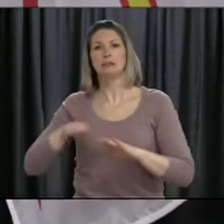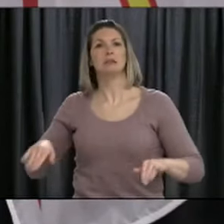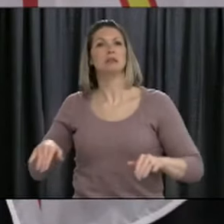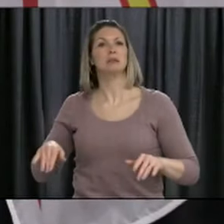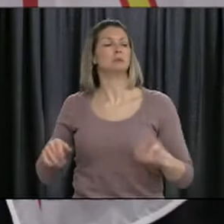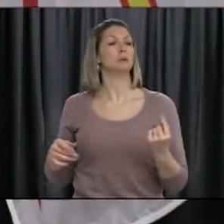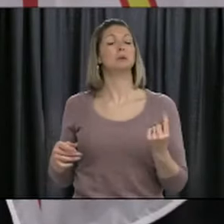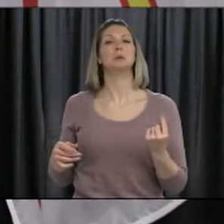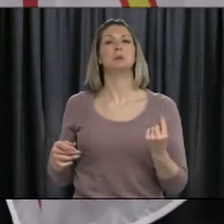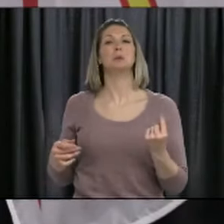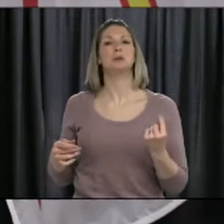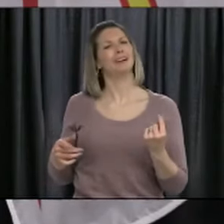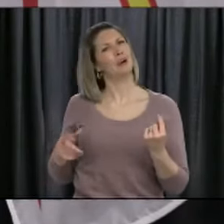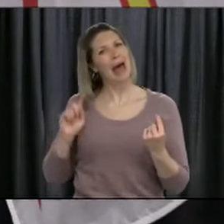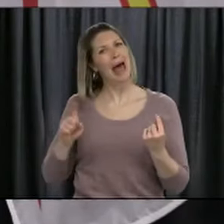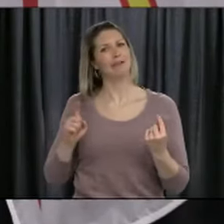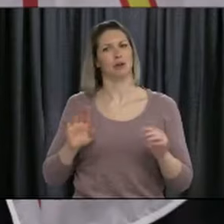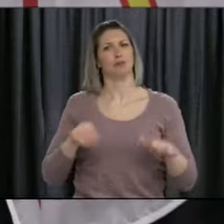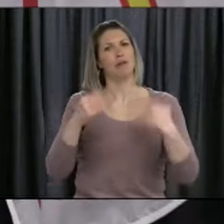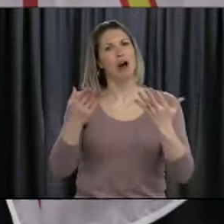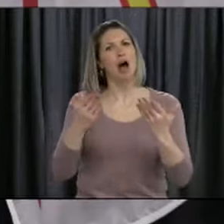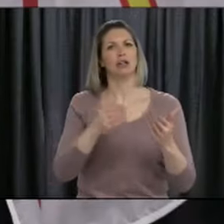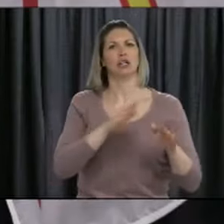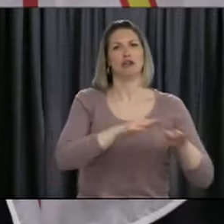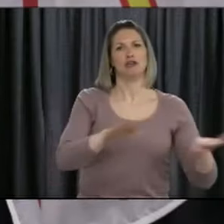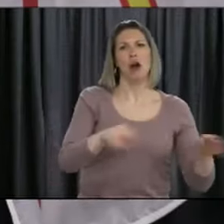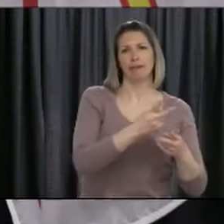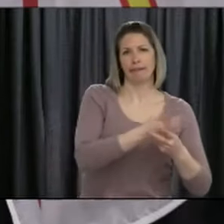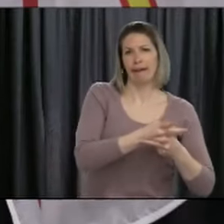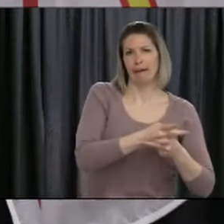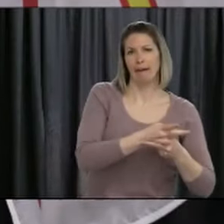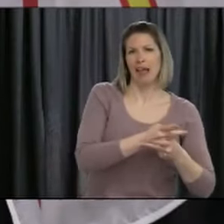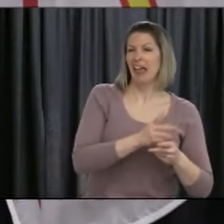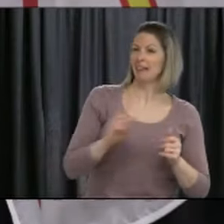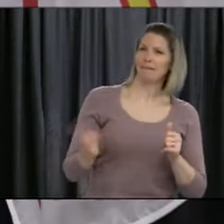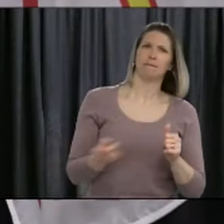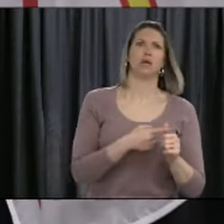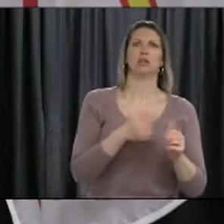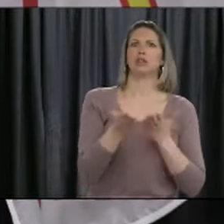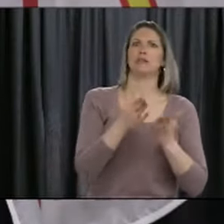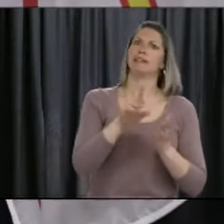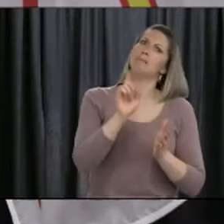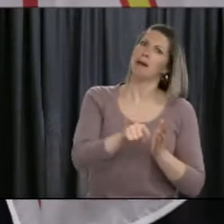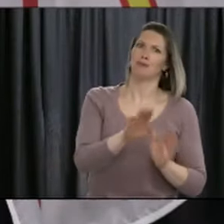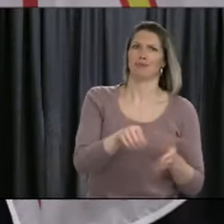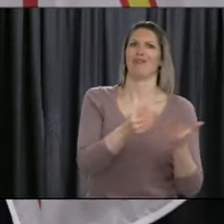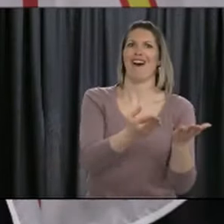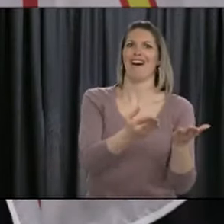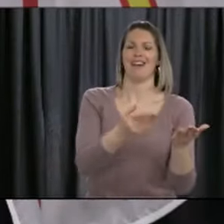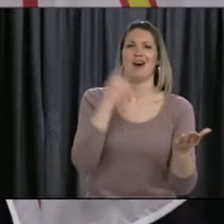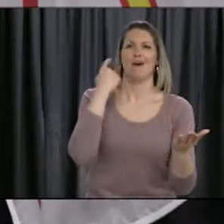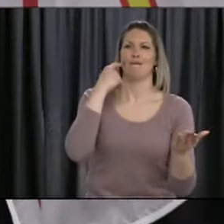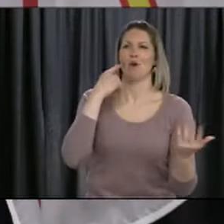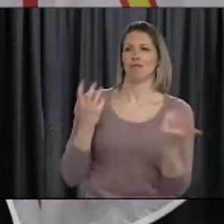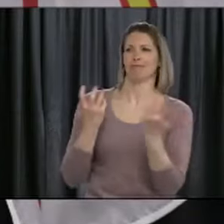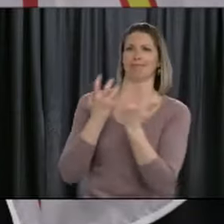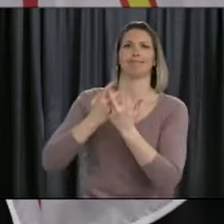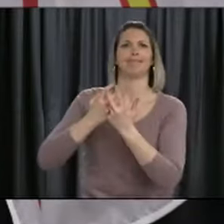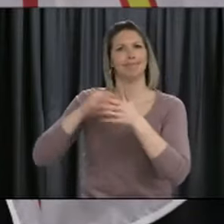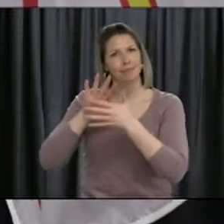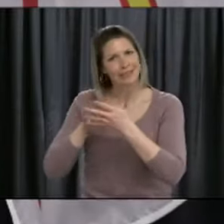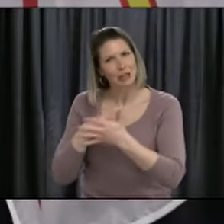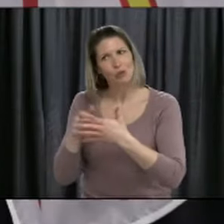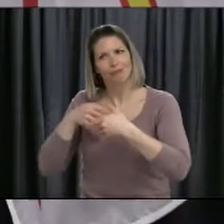people that are being at the opportunity to go back to work, that is one of the first services that they will be looking for. So this is where